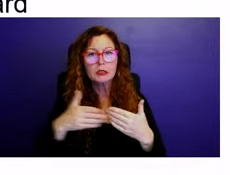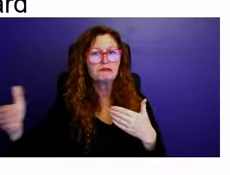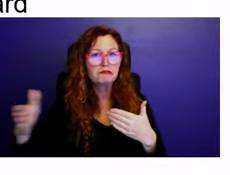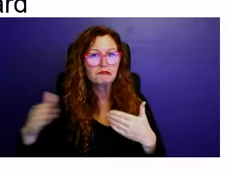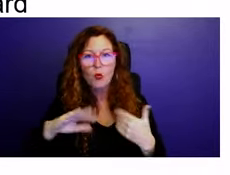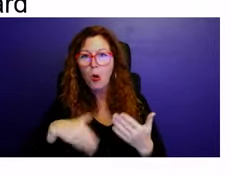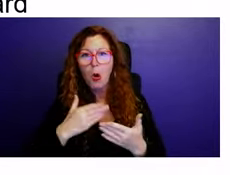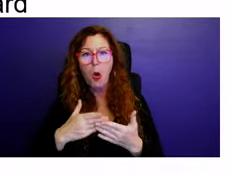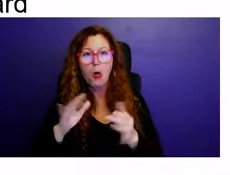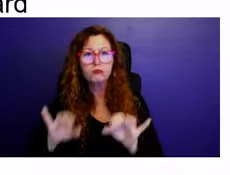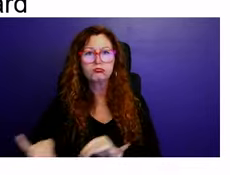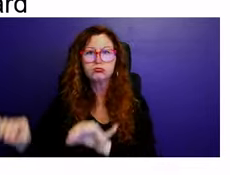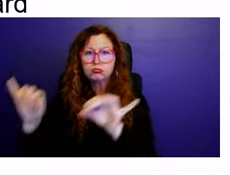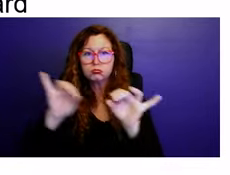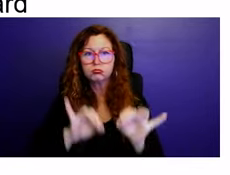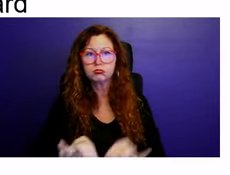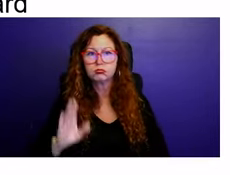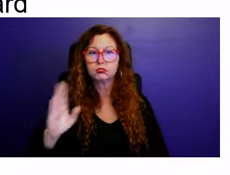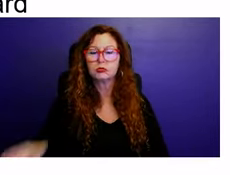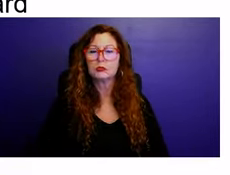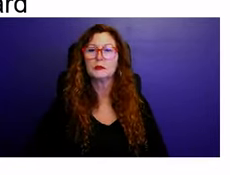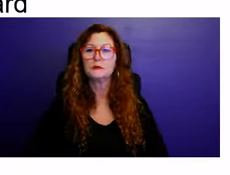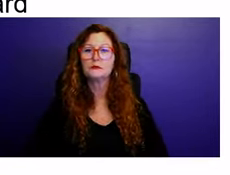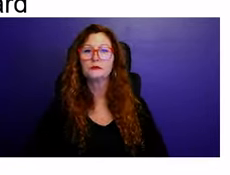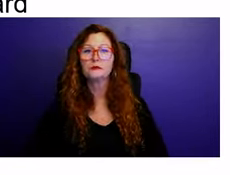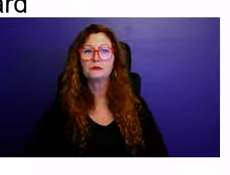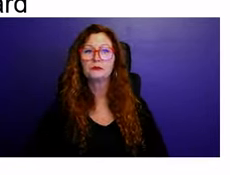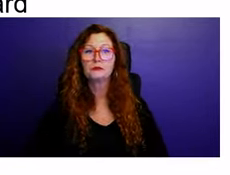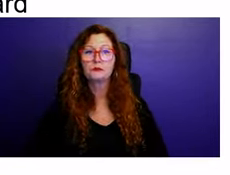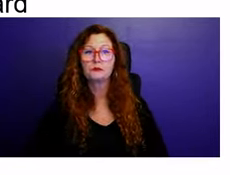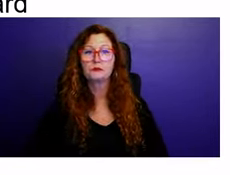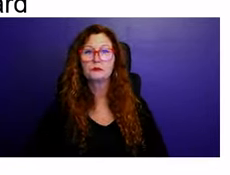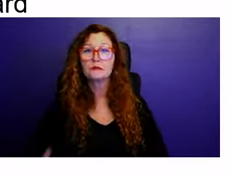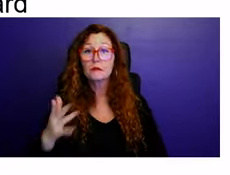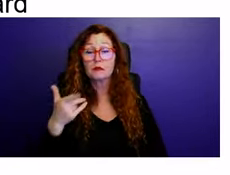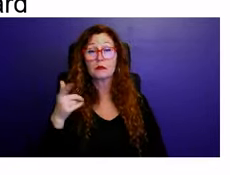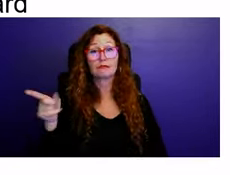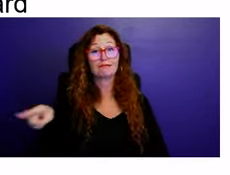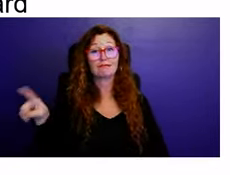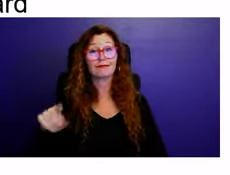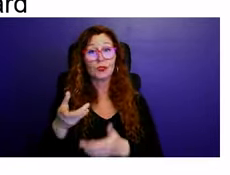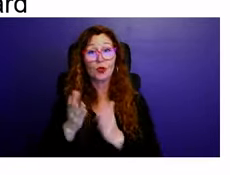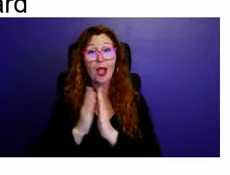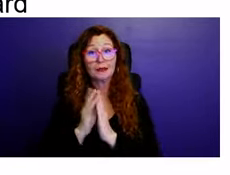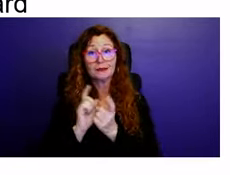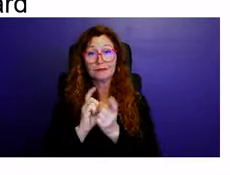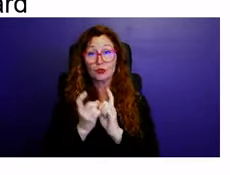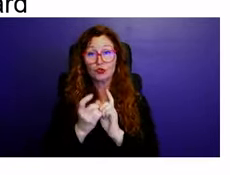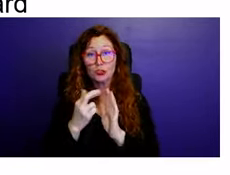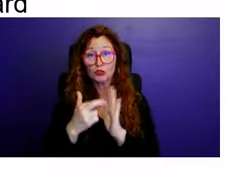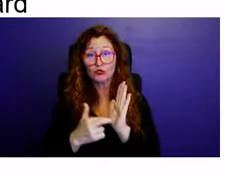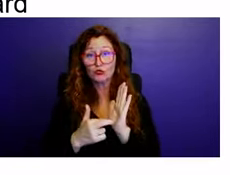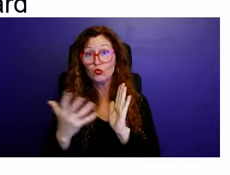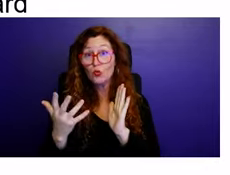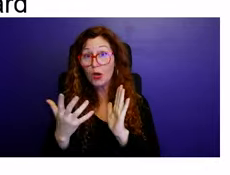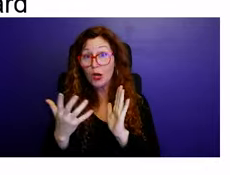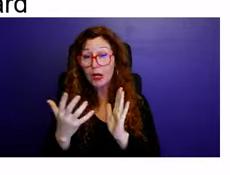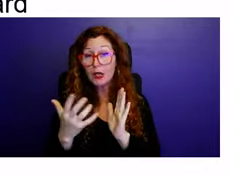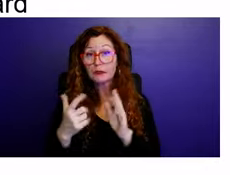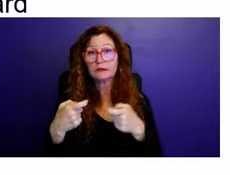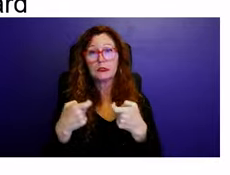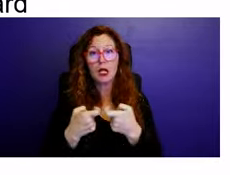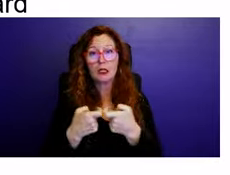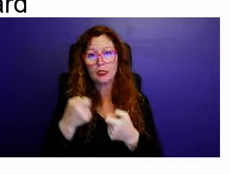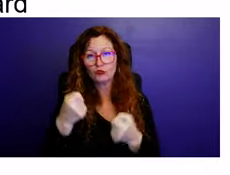The applicant is seeking a variance from the sustainable development standards requirement of electric charging stations. This PUD is